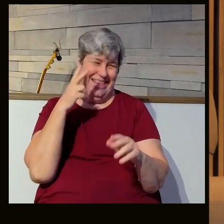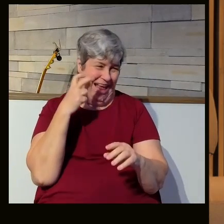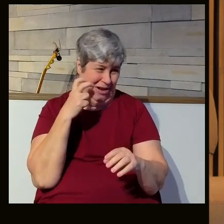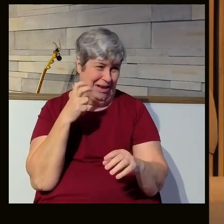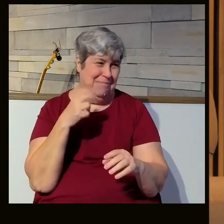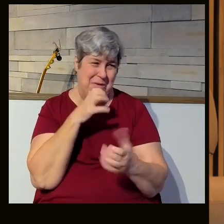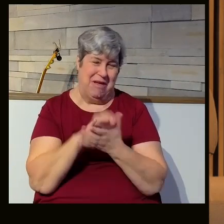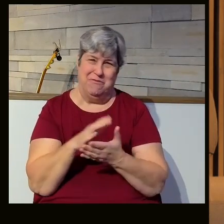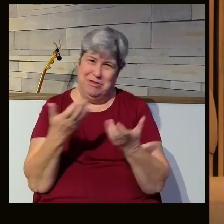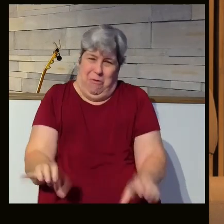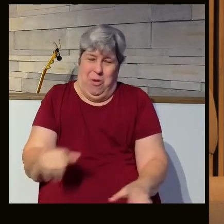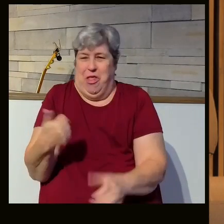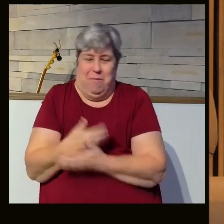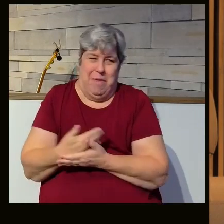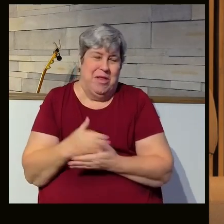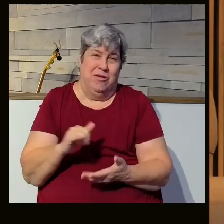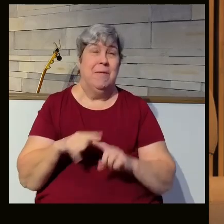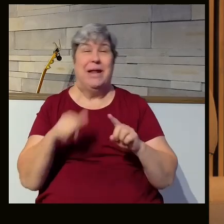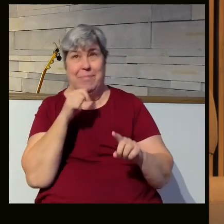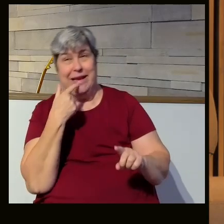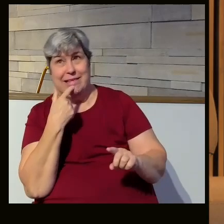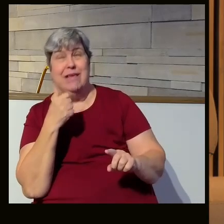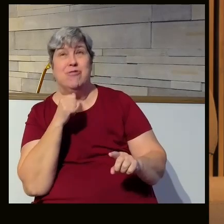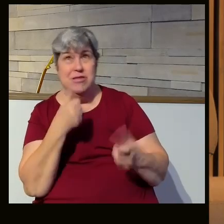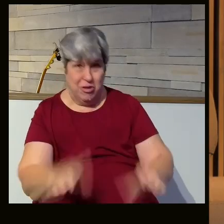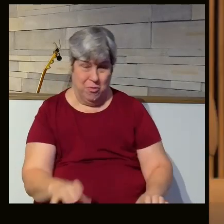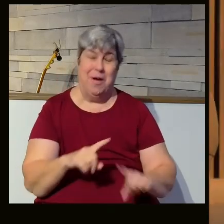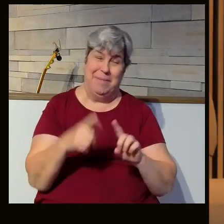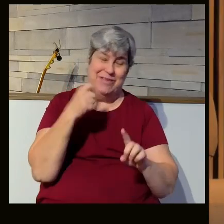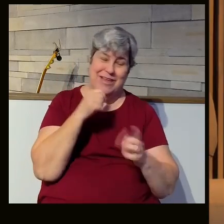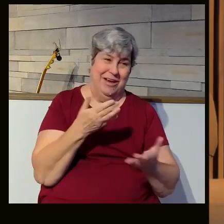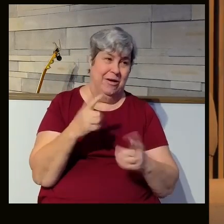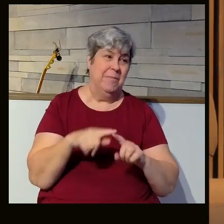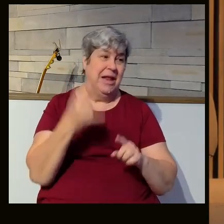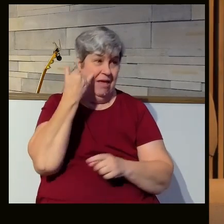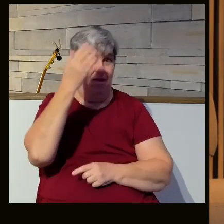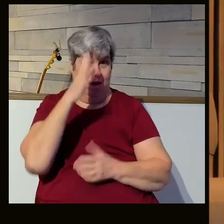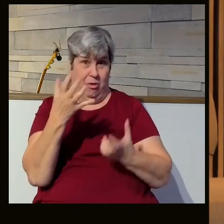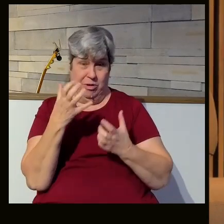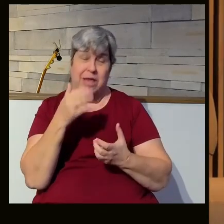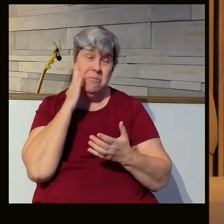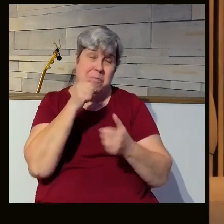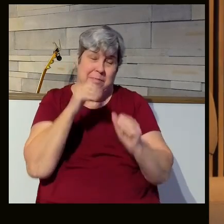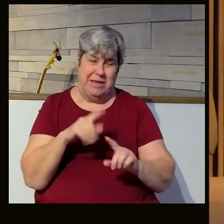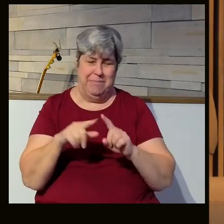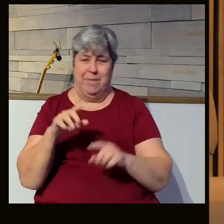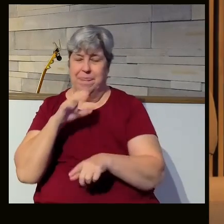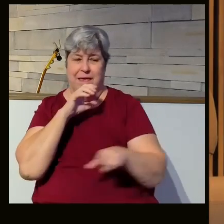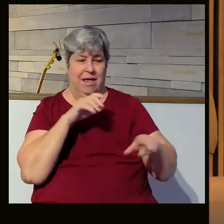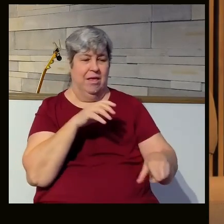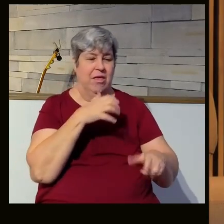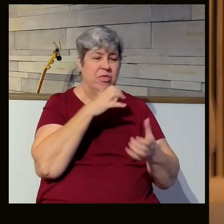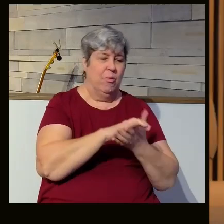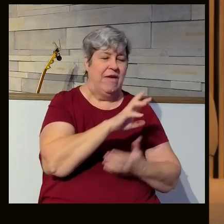right, if she were here. I won't speak for her because she's not here. I think really if God wants it, it would be a blessing. But at 75, Sarah